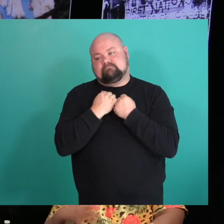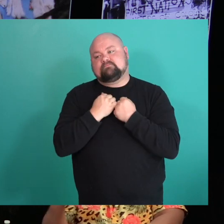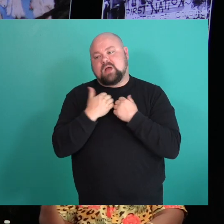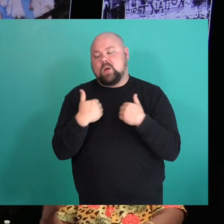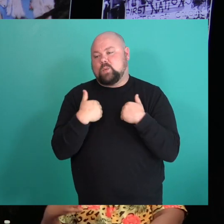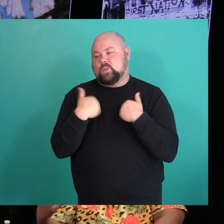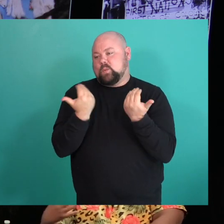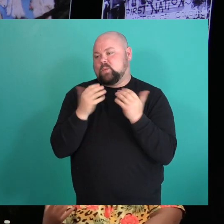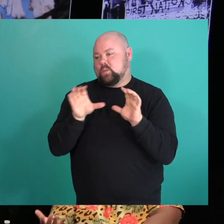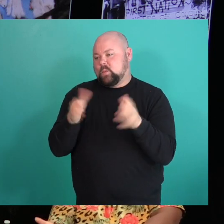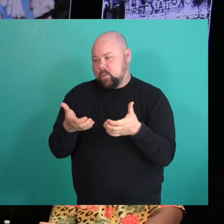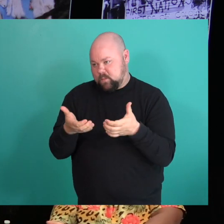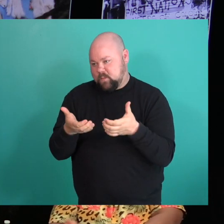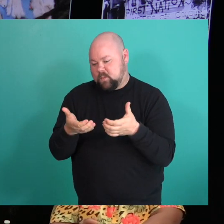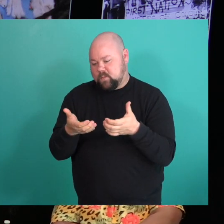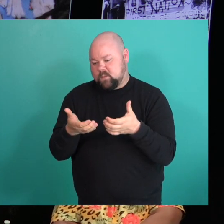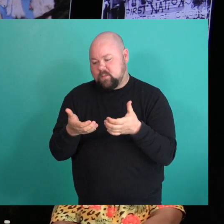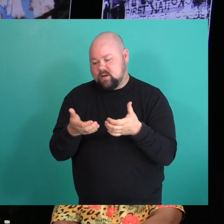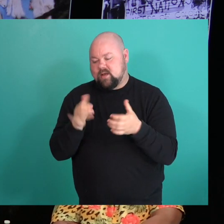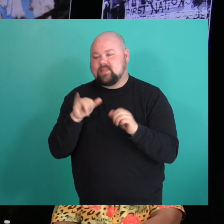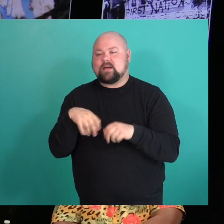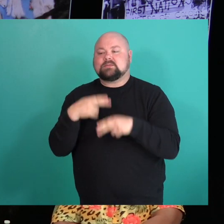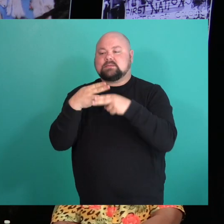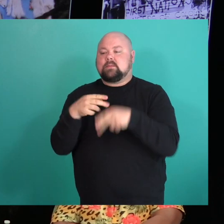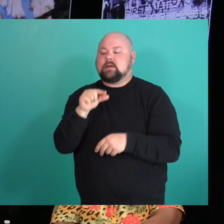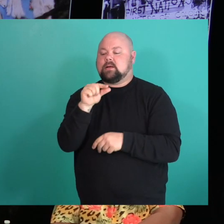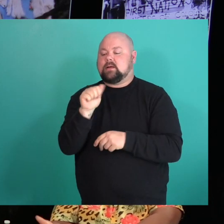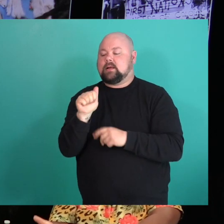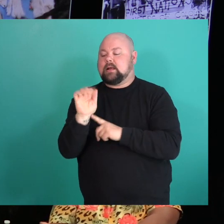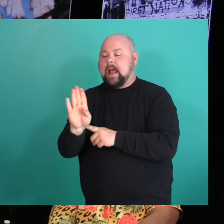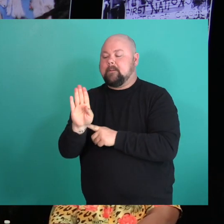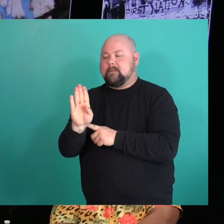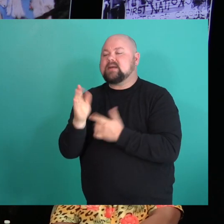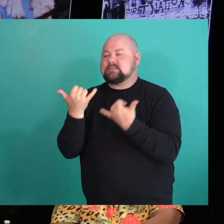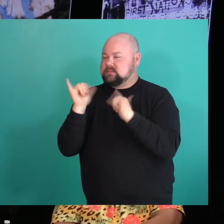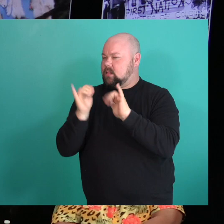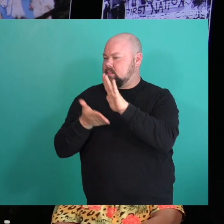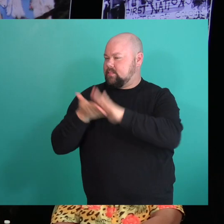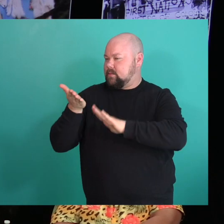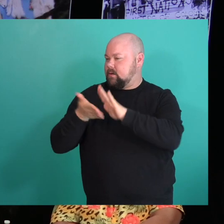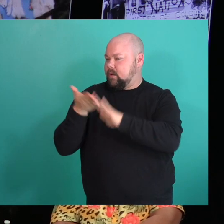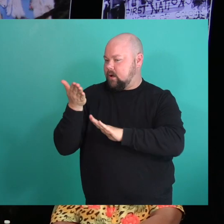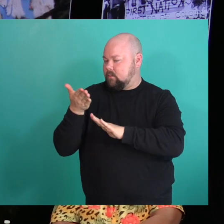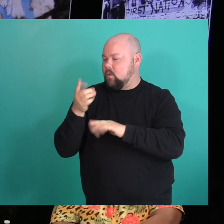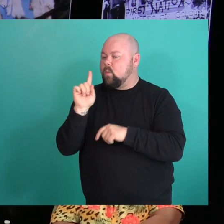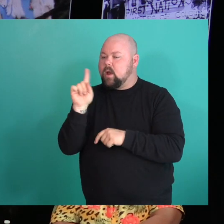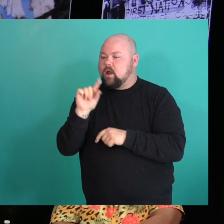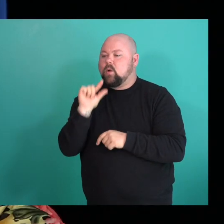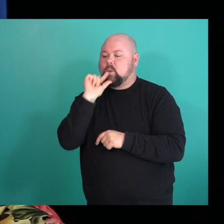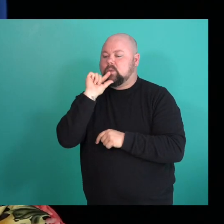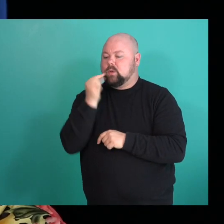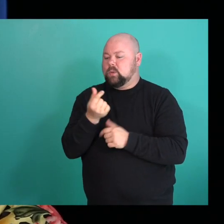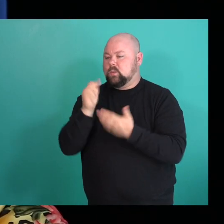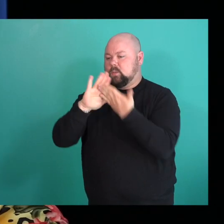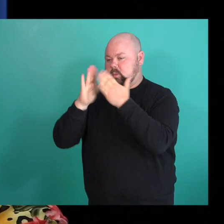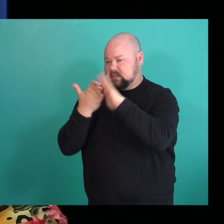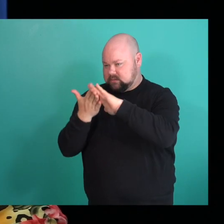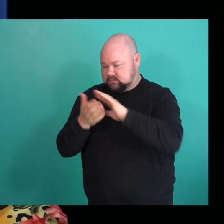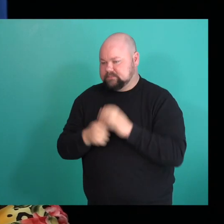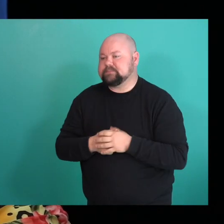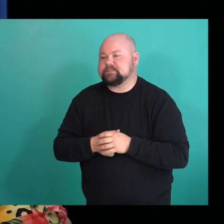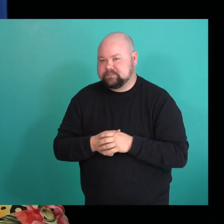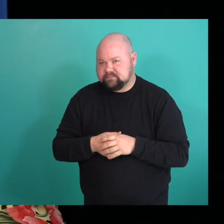youth group. So sort of like word of mouth, it was called Gab and I believe it's still a thing to this day at community. But yeah, it's just like,